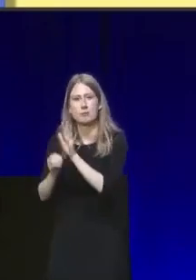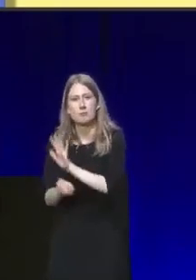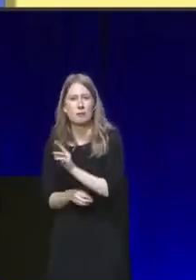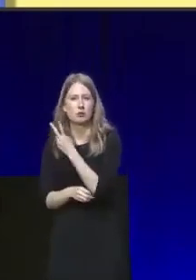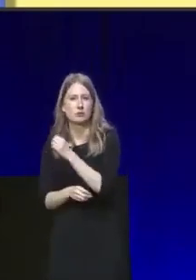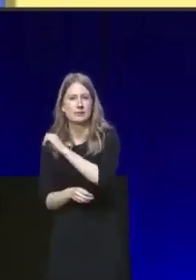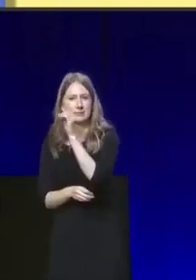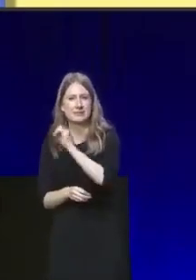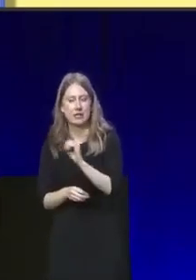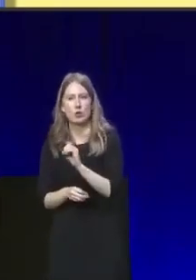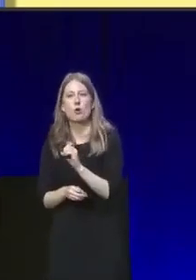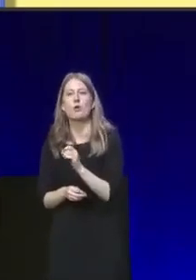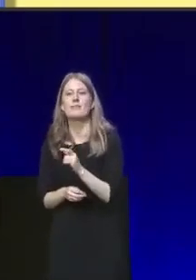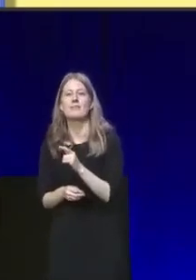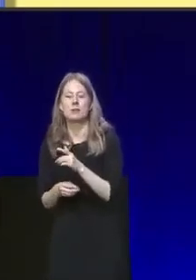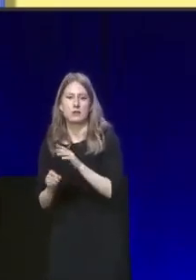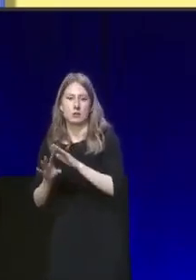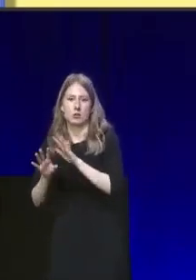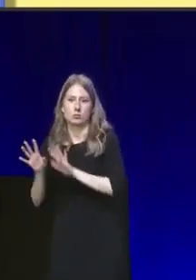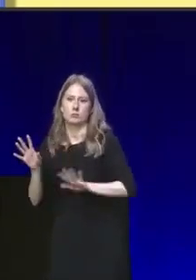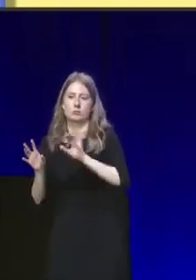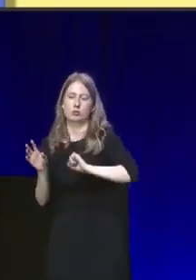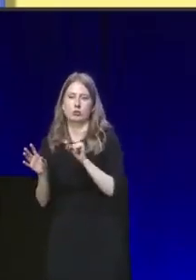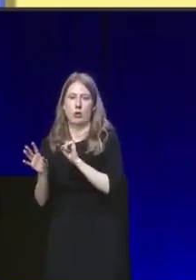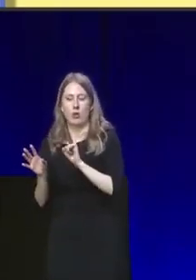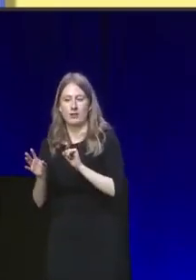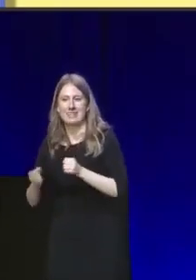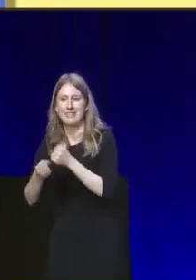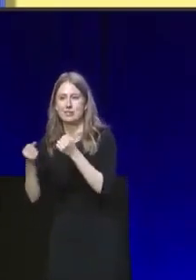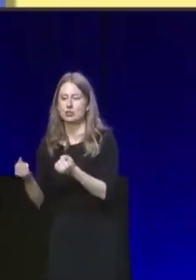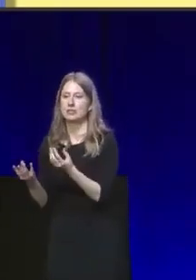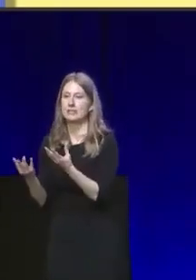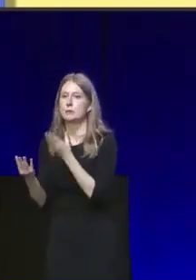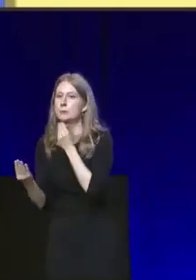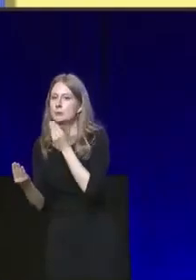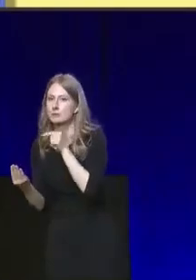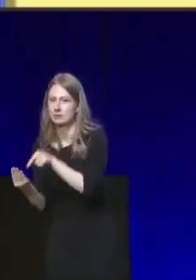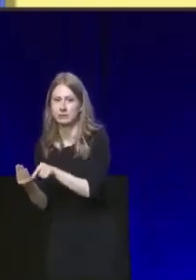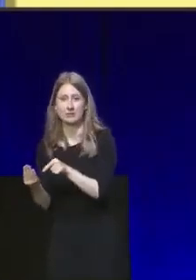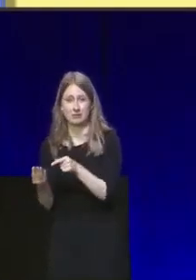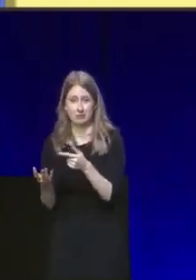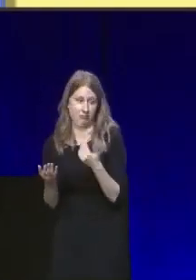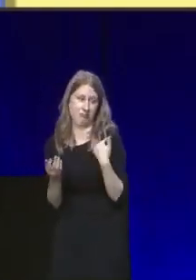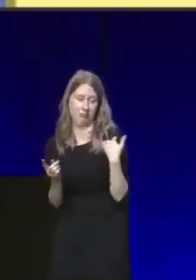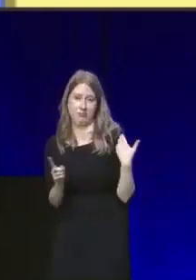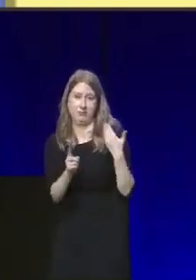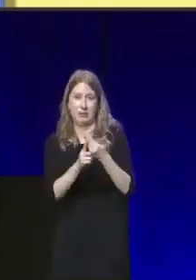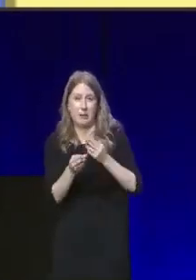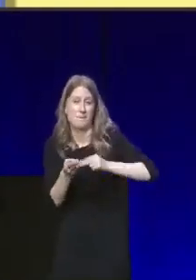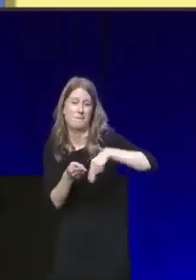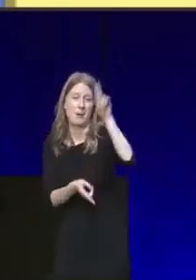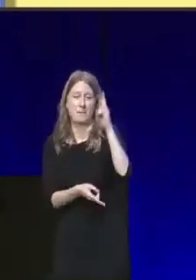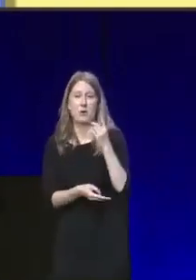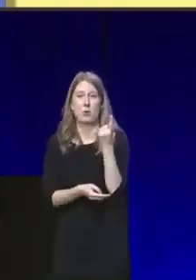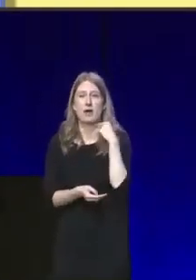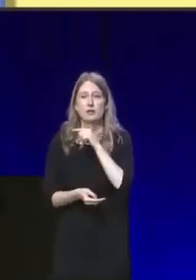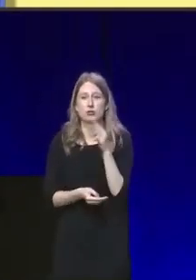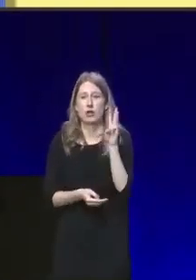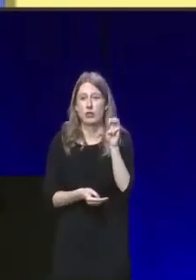electricity consumption. Since then, this has soared to 113%.